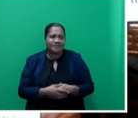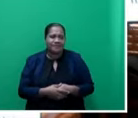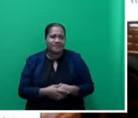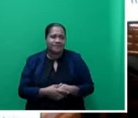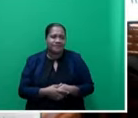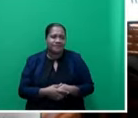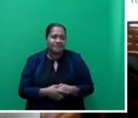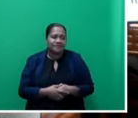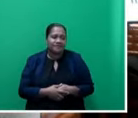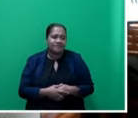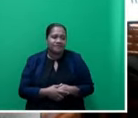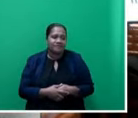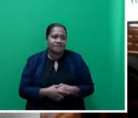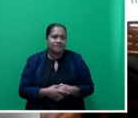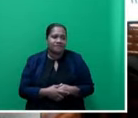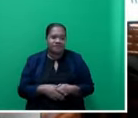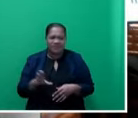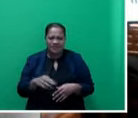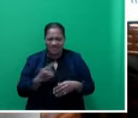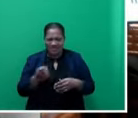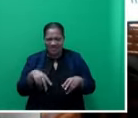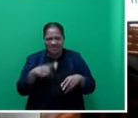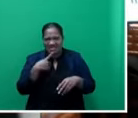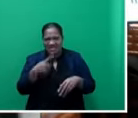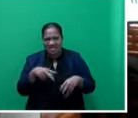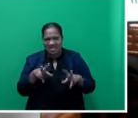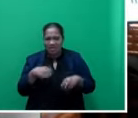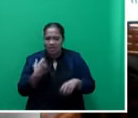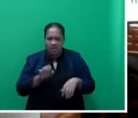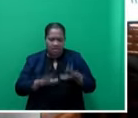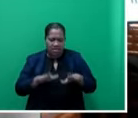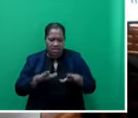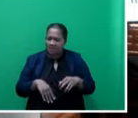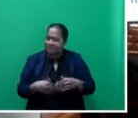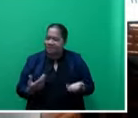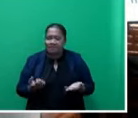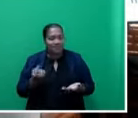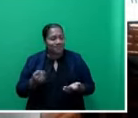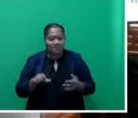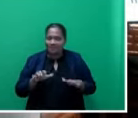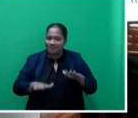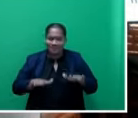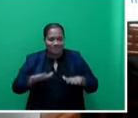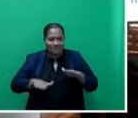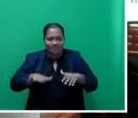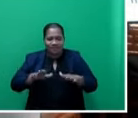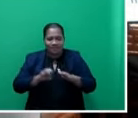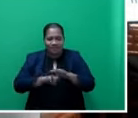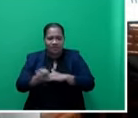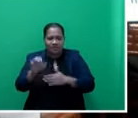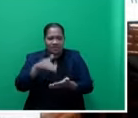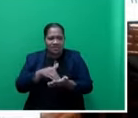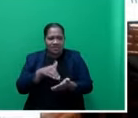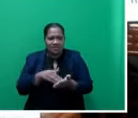say that no doubt, there is no element of doubt whatsoever that evacuation centres are important